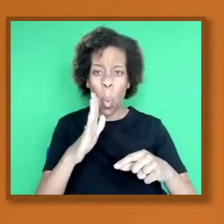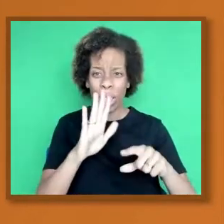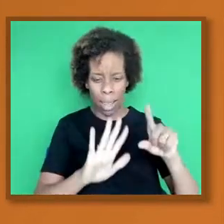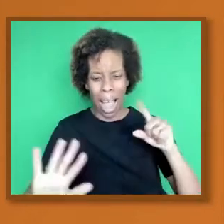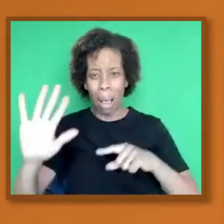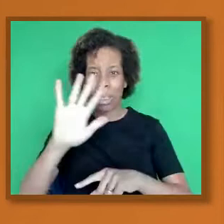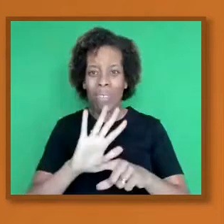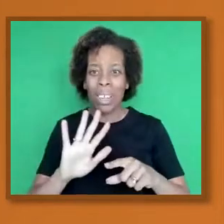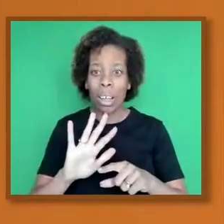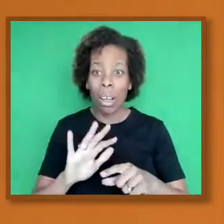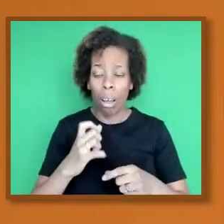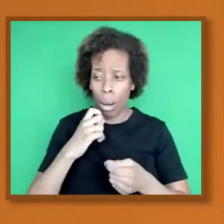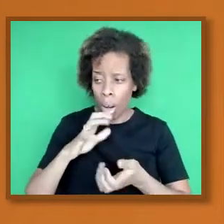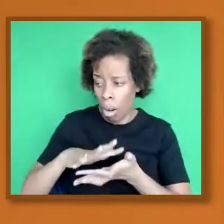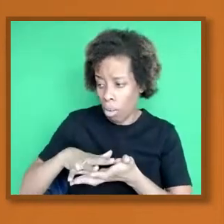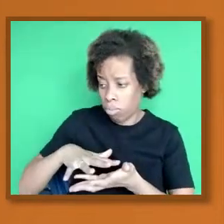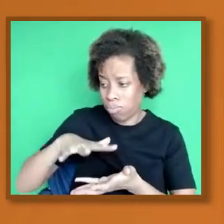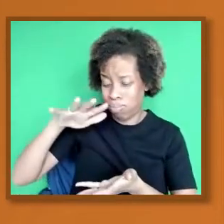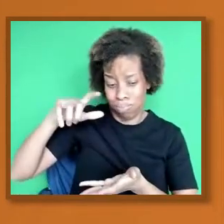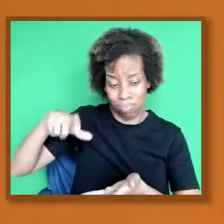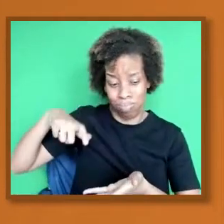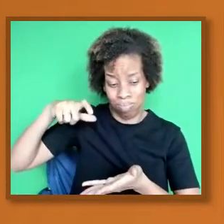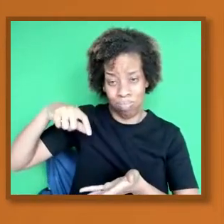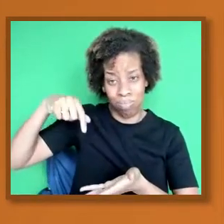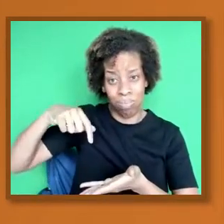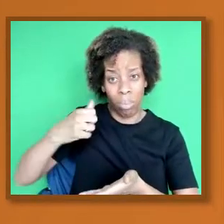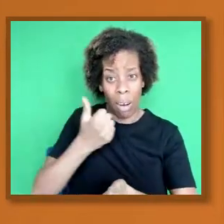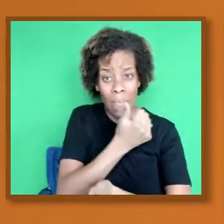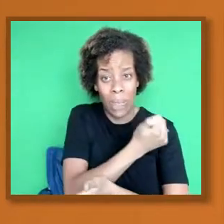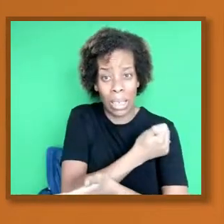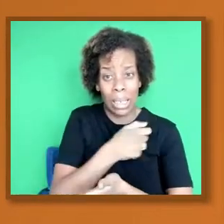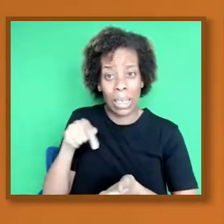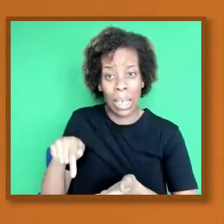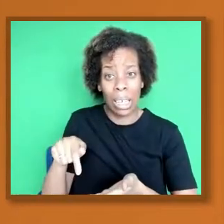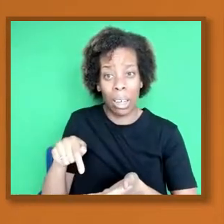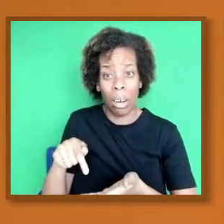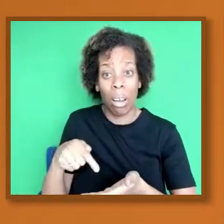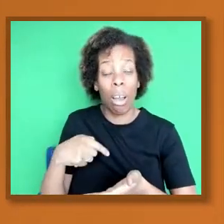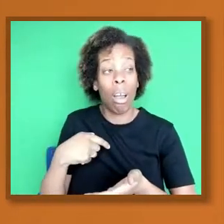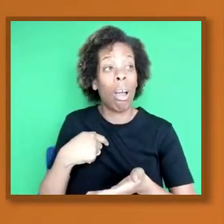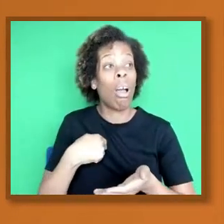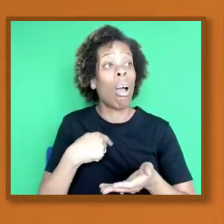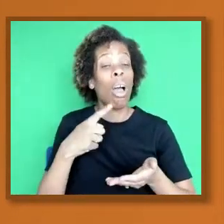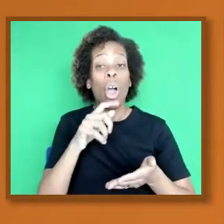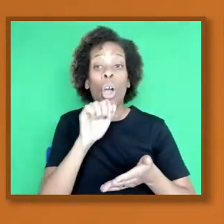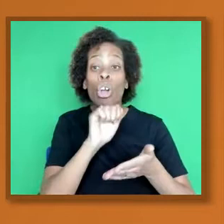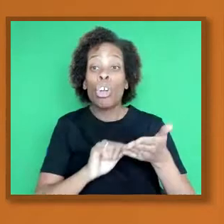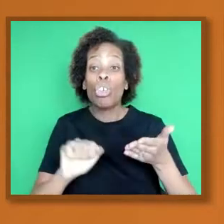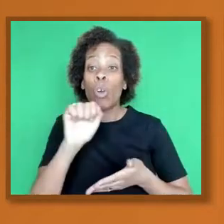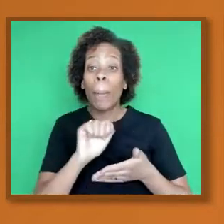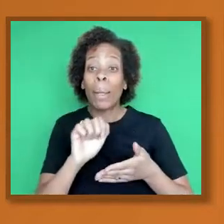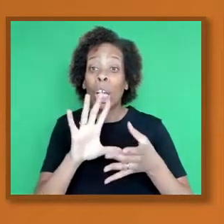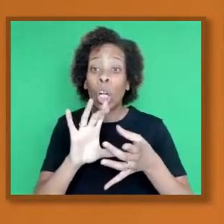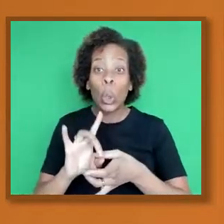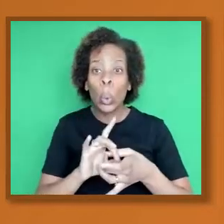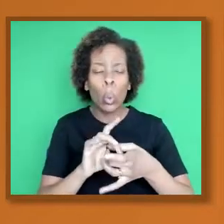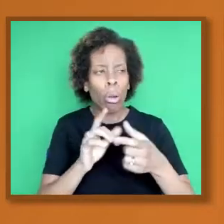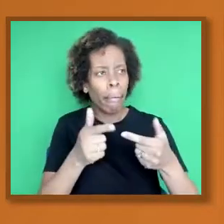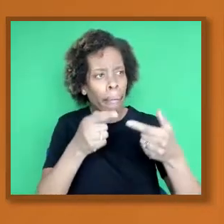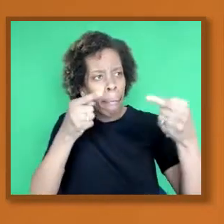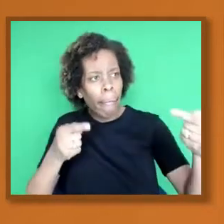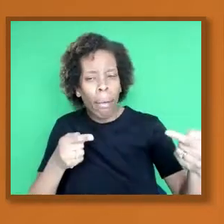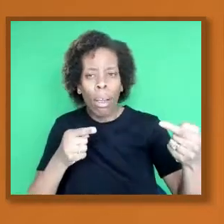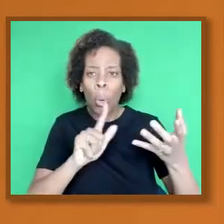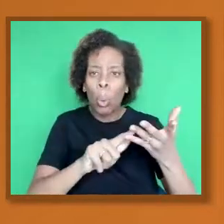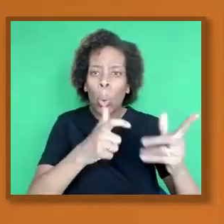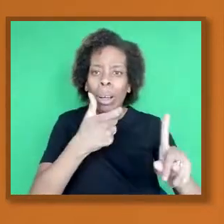You look how they're engaged in white-on-white trade wars, the European Union against the UK in relation to vaccines.